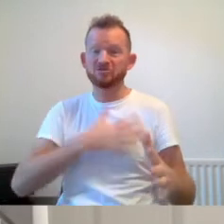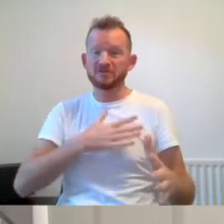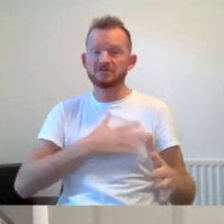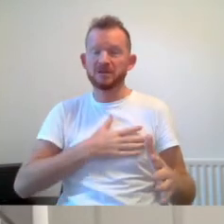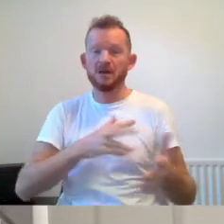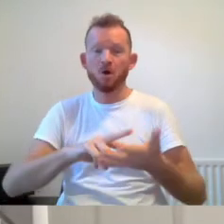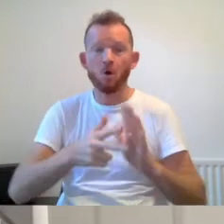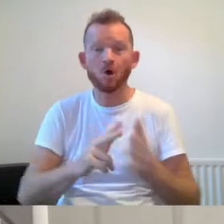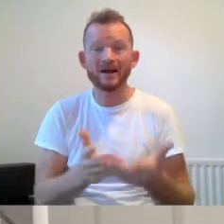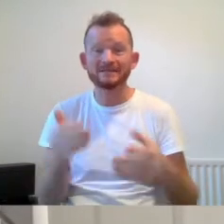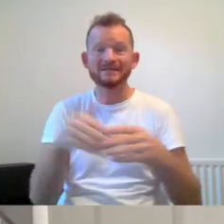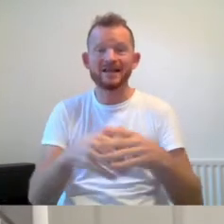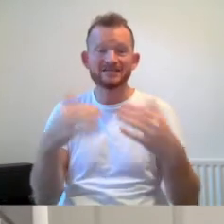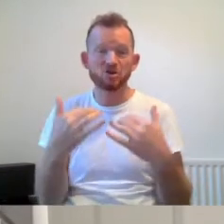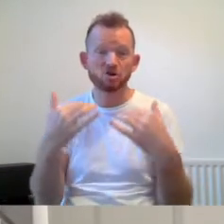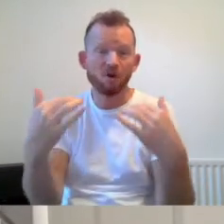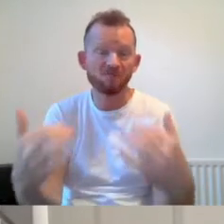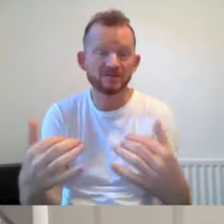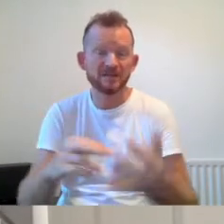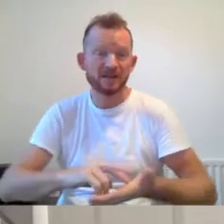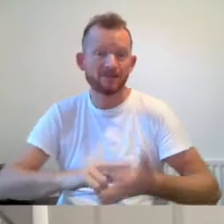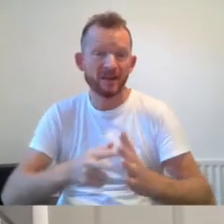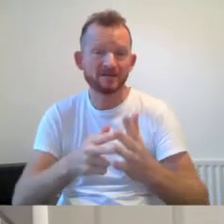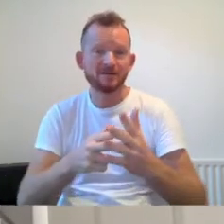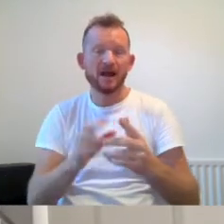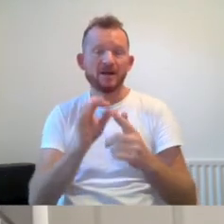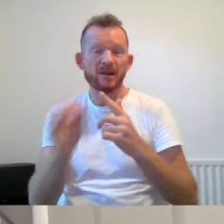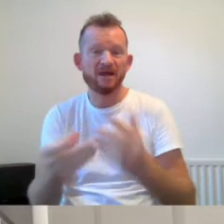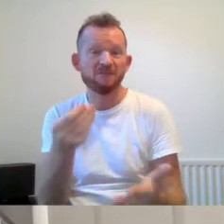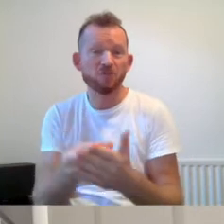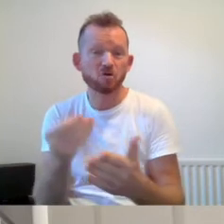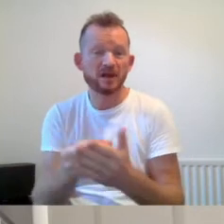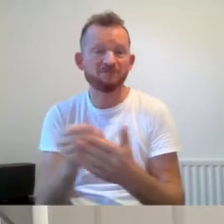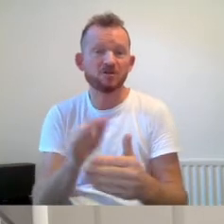and they also planned and applied for funding for the future of GMCDP.